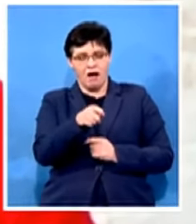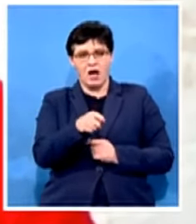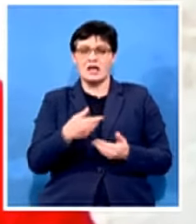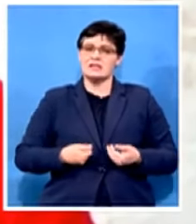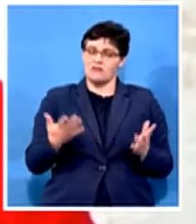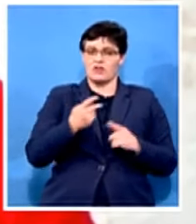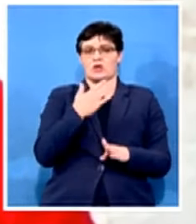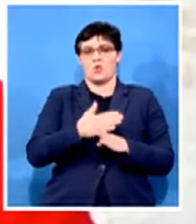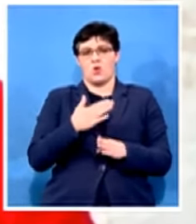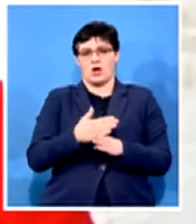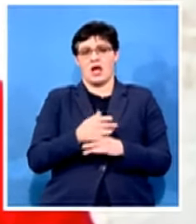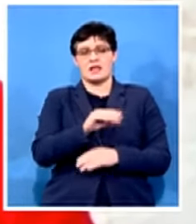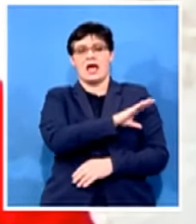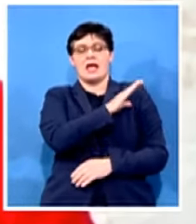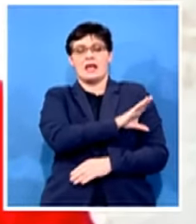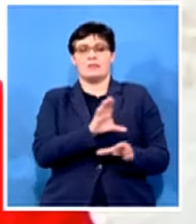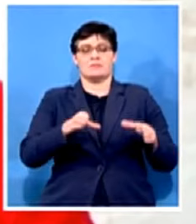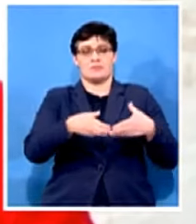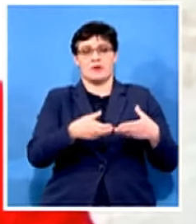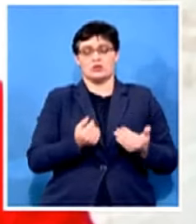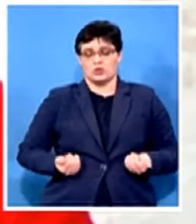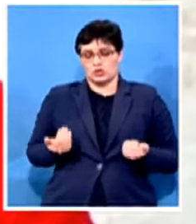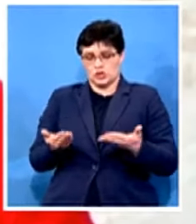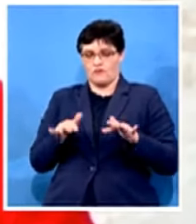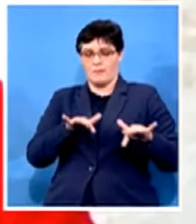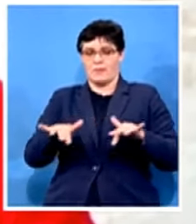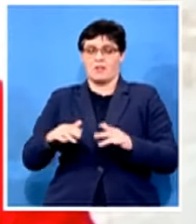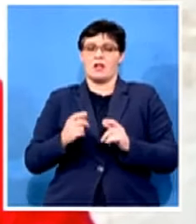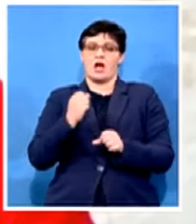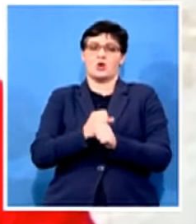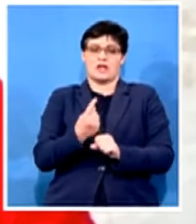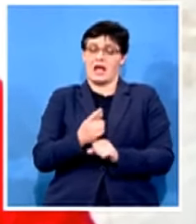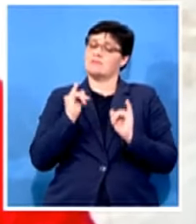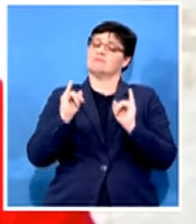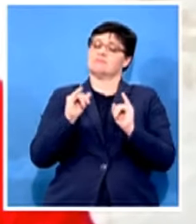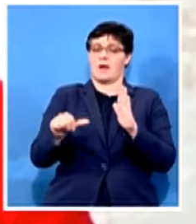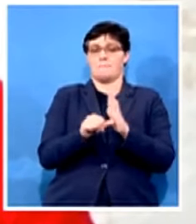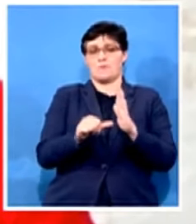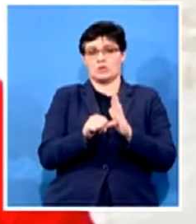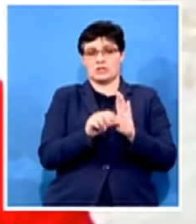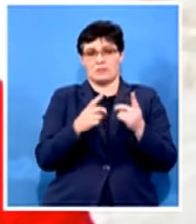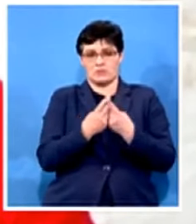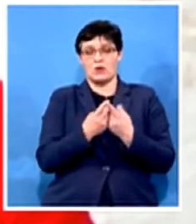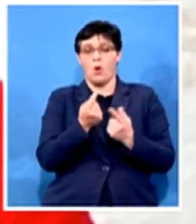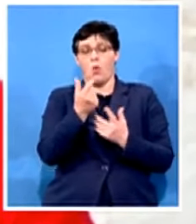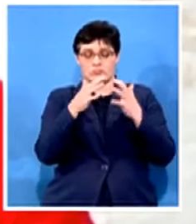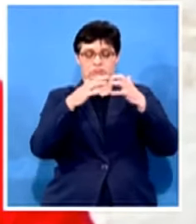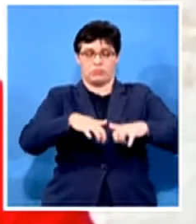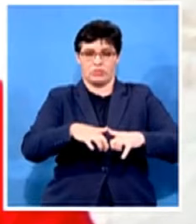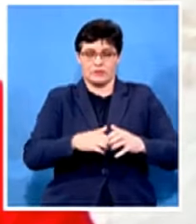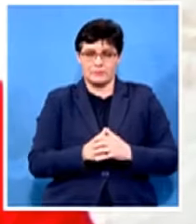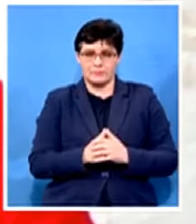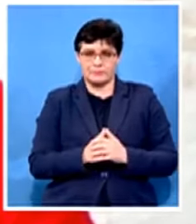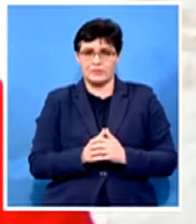to serve the people of houghton in the most crucial department that was on the verge of a collapse and he registered some success in